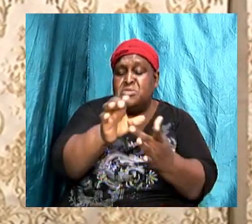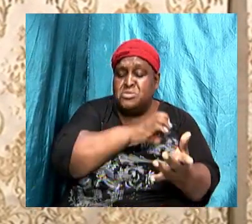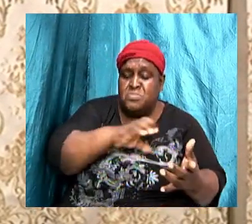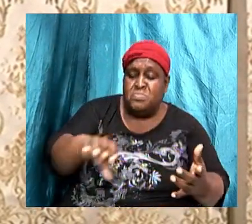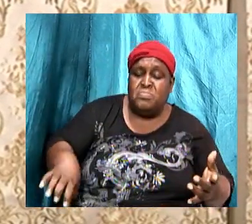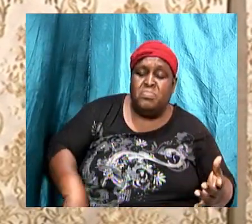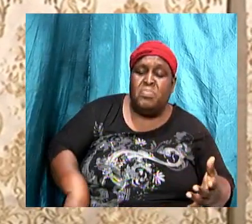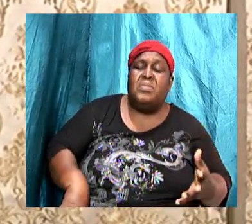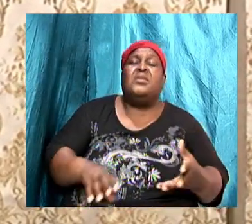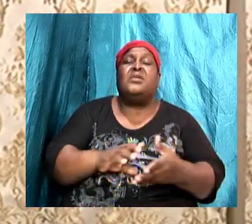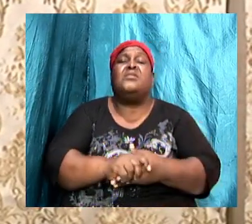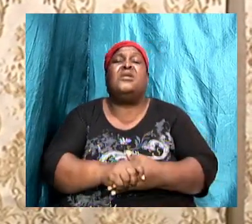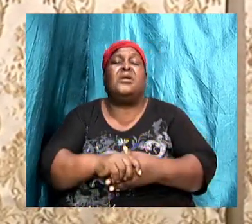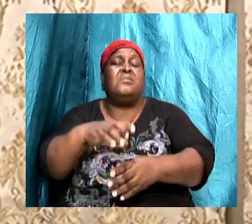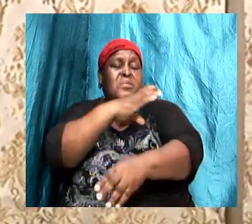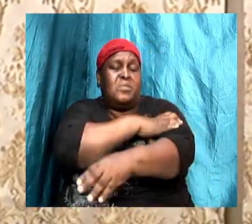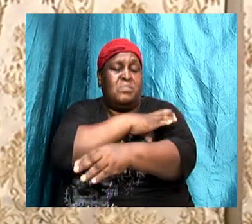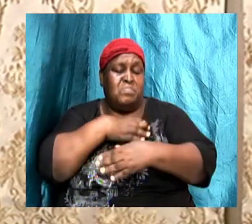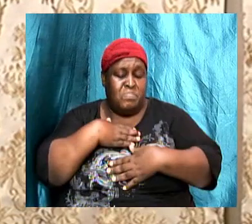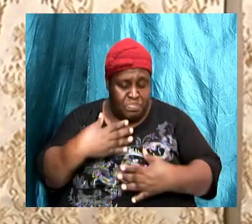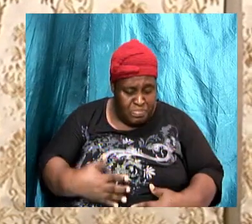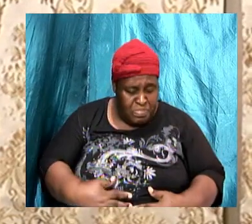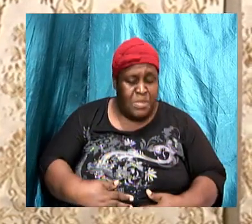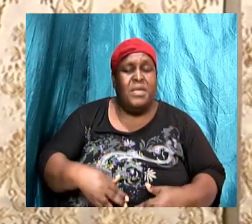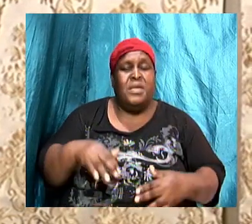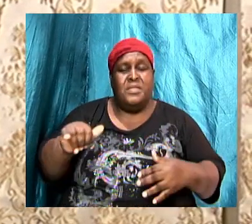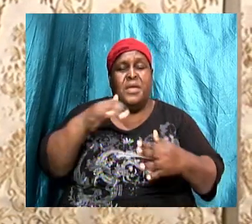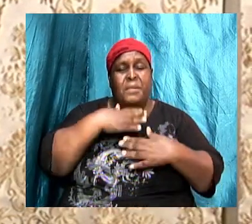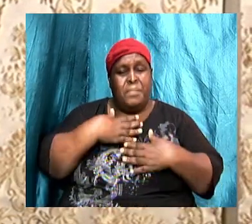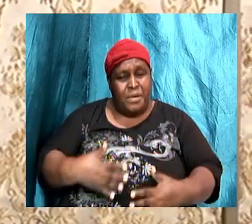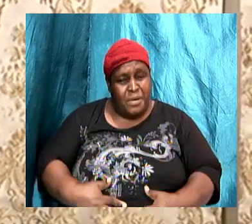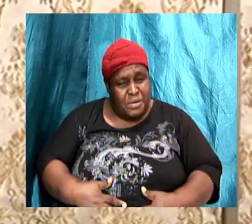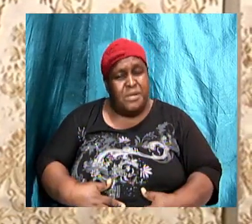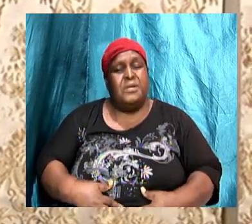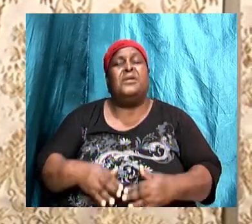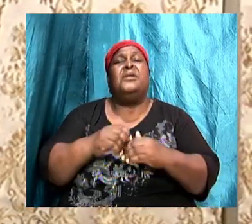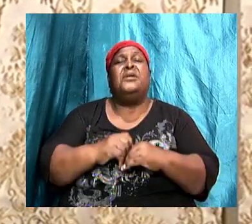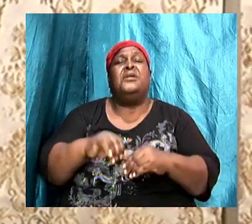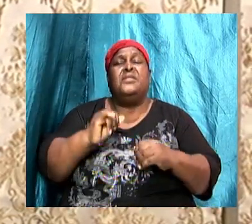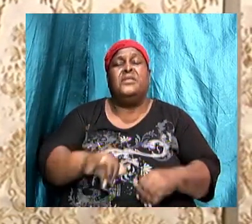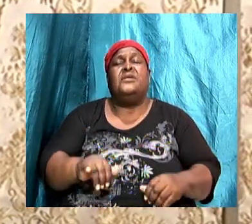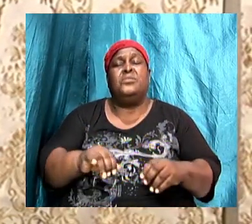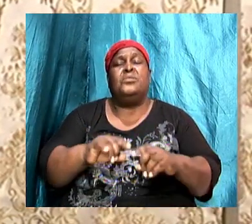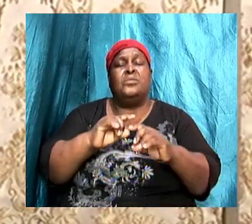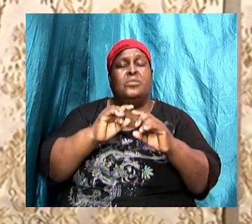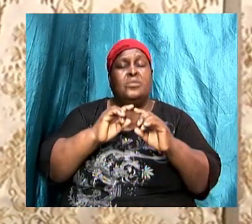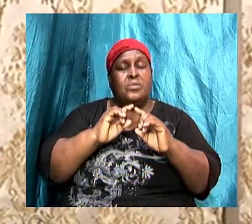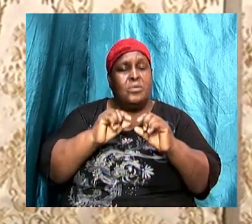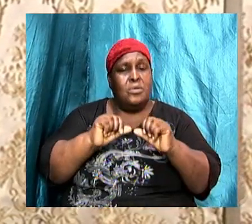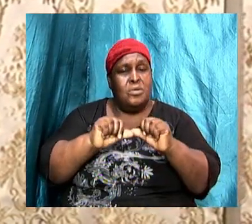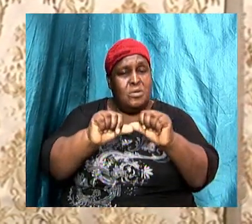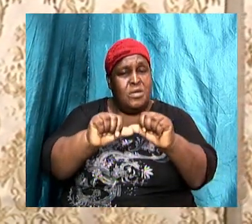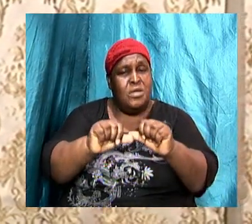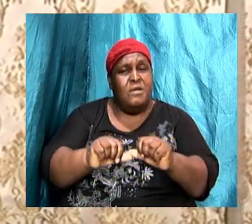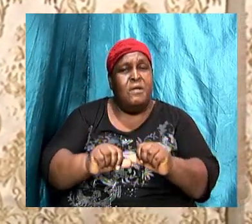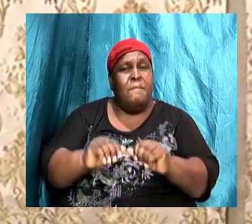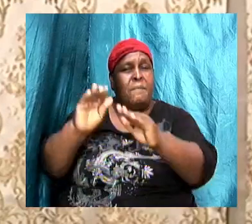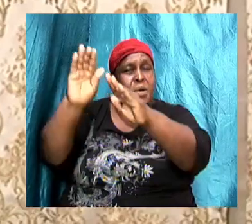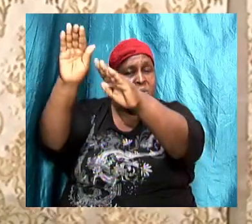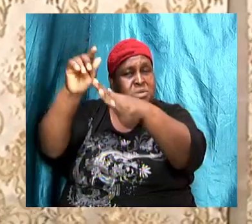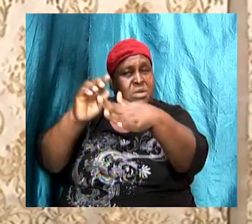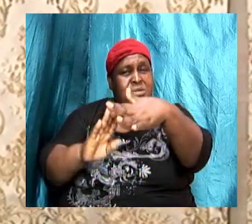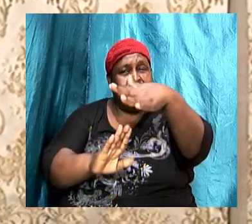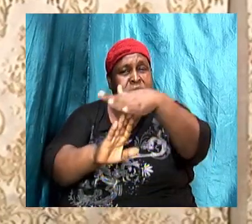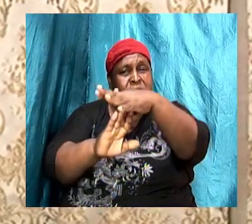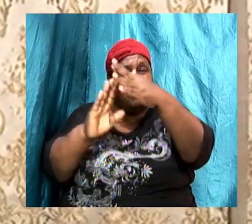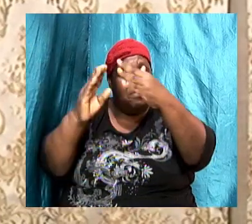mystical body that powerful body that body that will grow from mountain tops and valleys and go